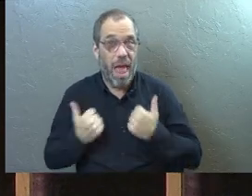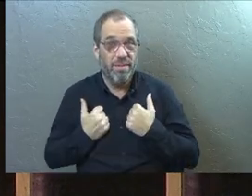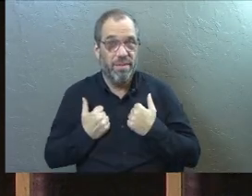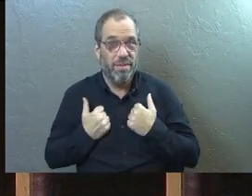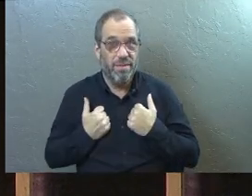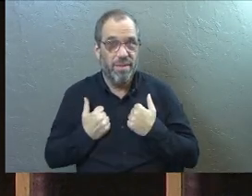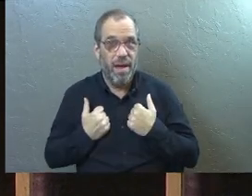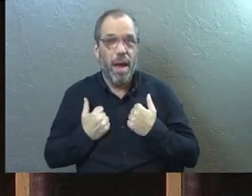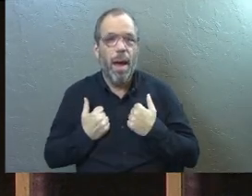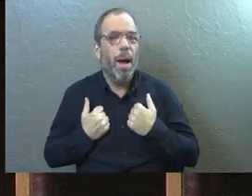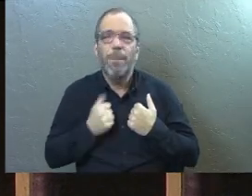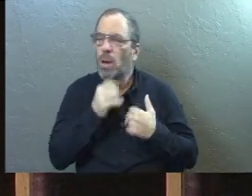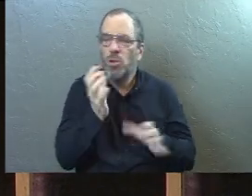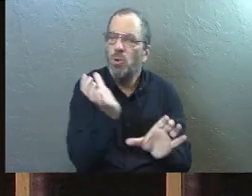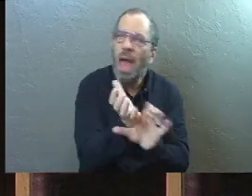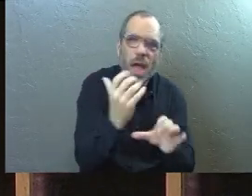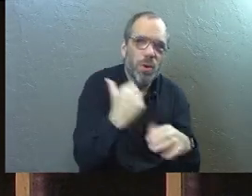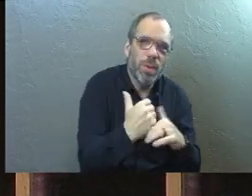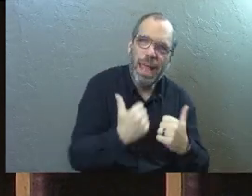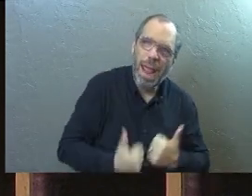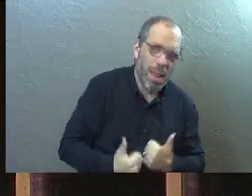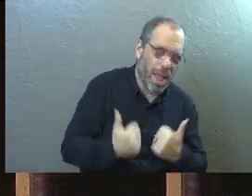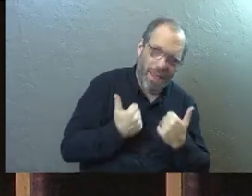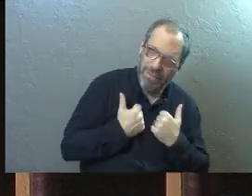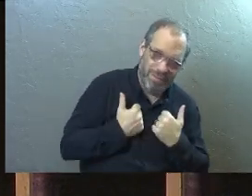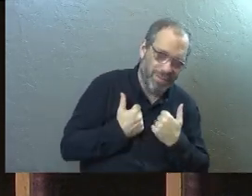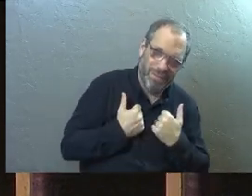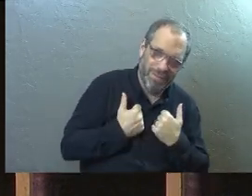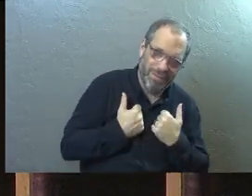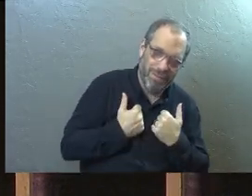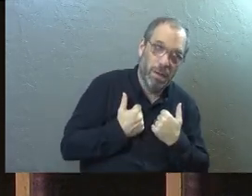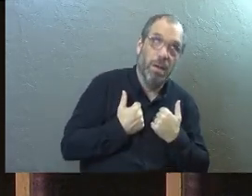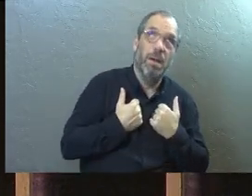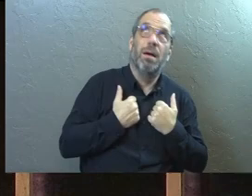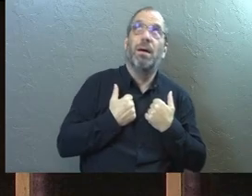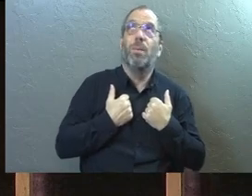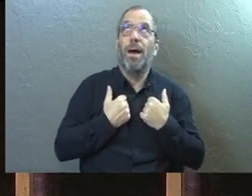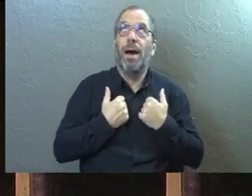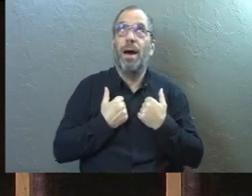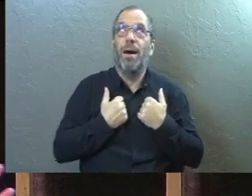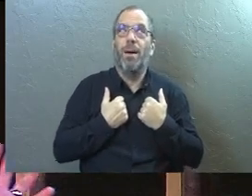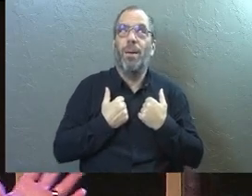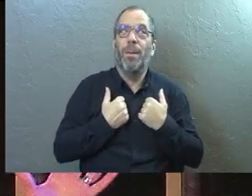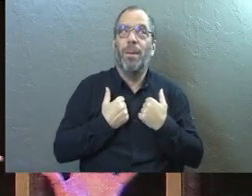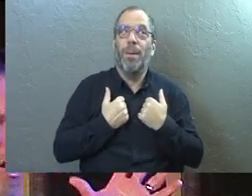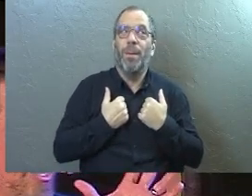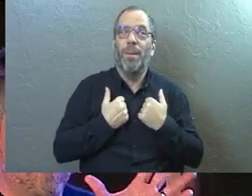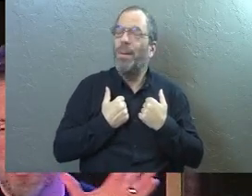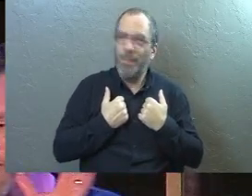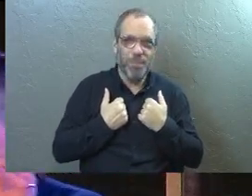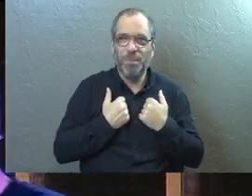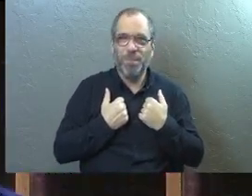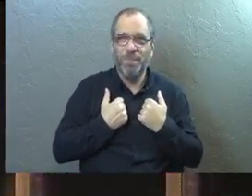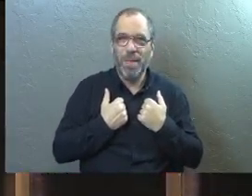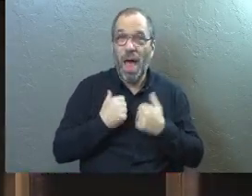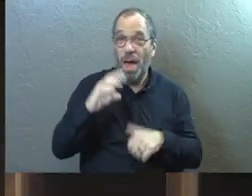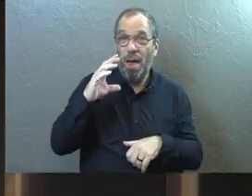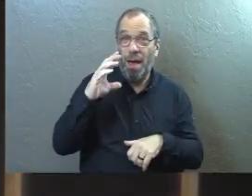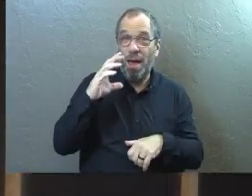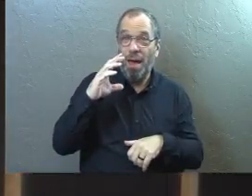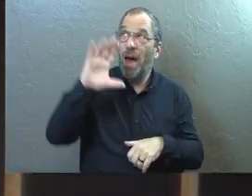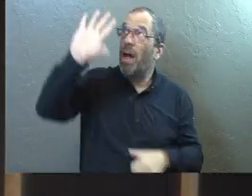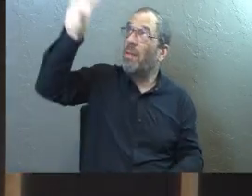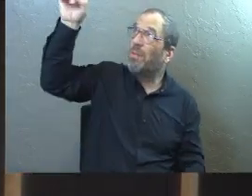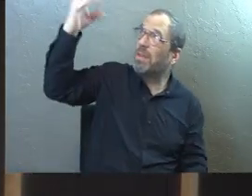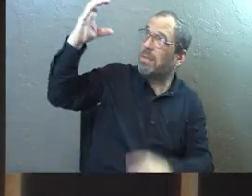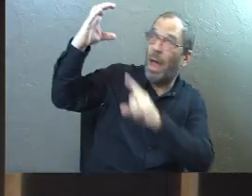life, but we do not create life. I was even thinking about the sun. You know, the sun is such a beautiful picture in our